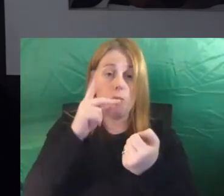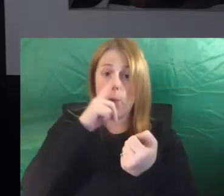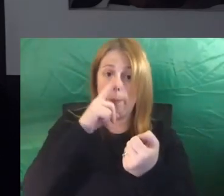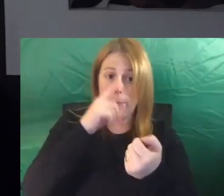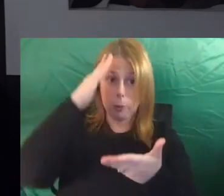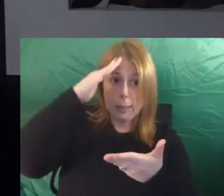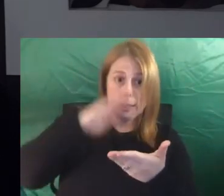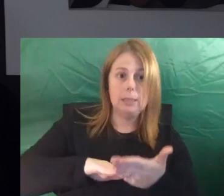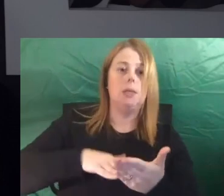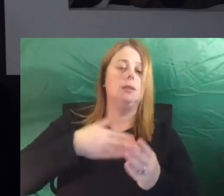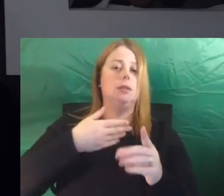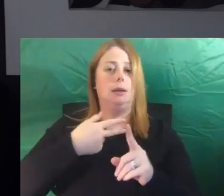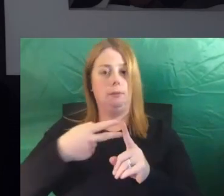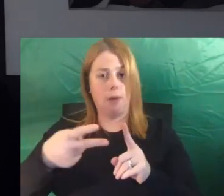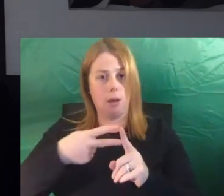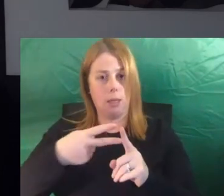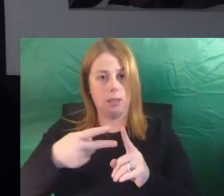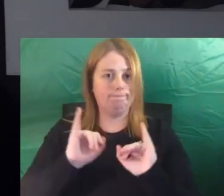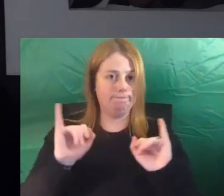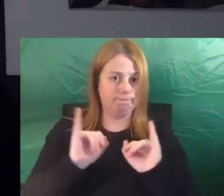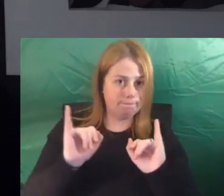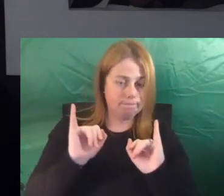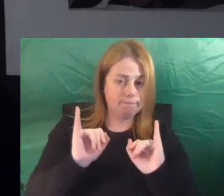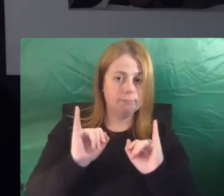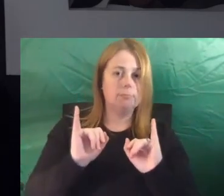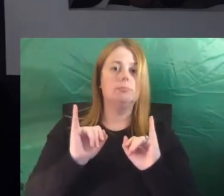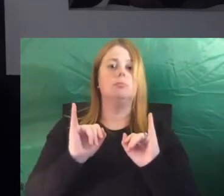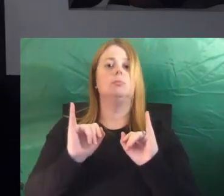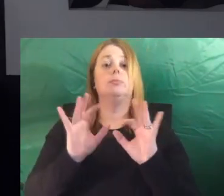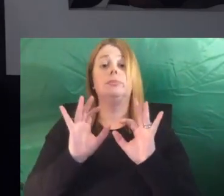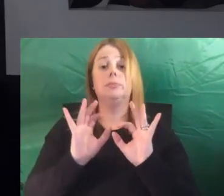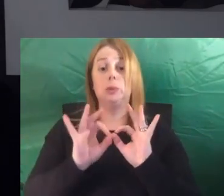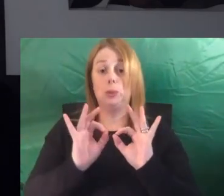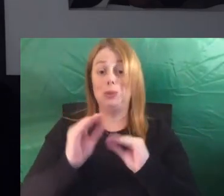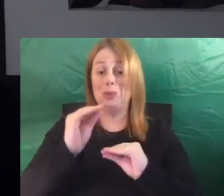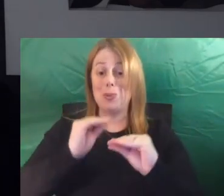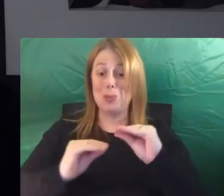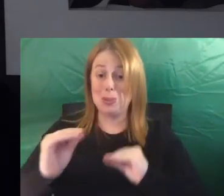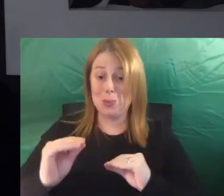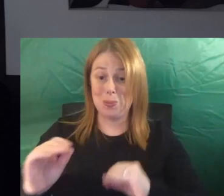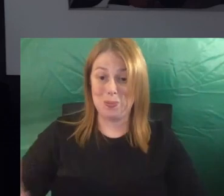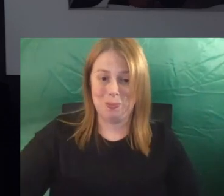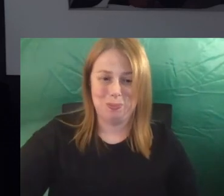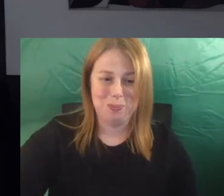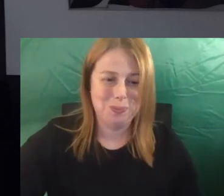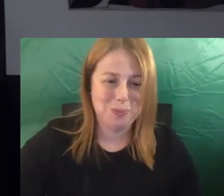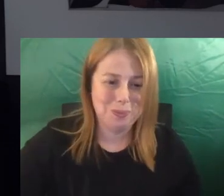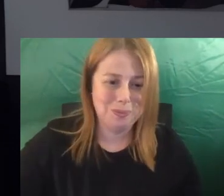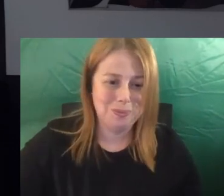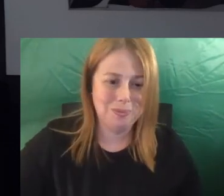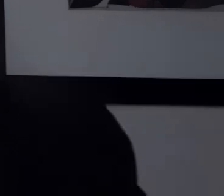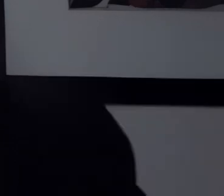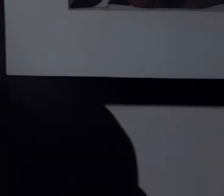experiencing this horrendous violence. It's untenable that we have each week in Australia